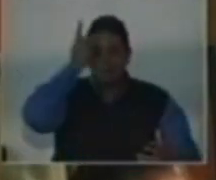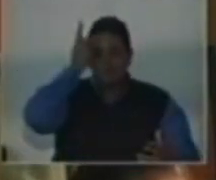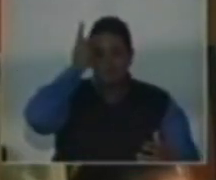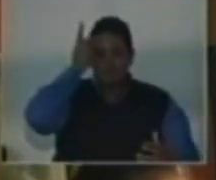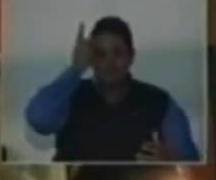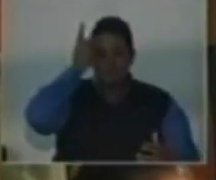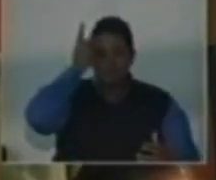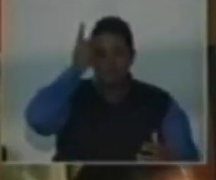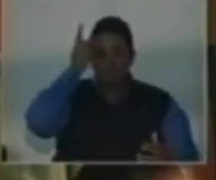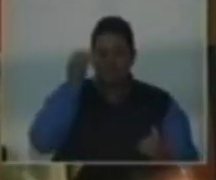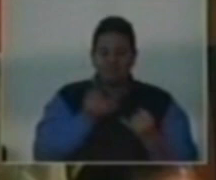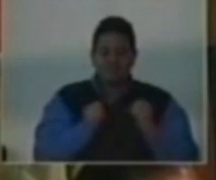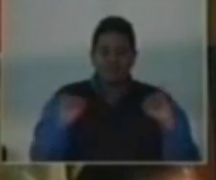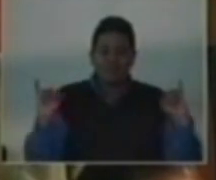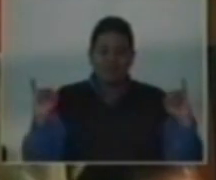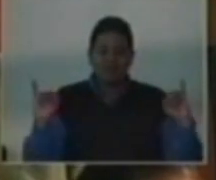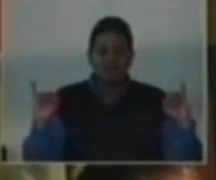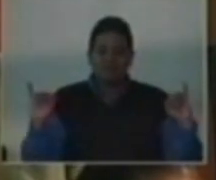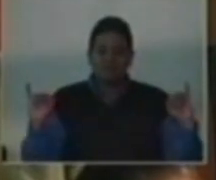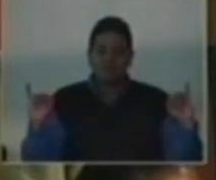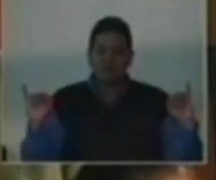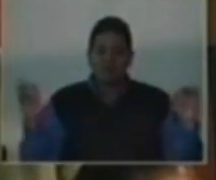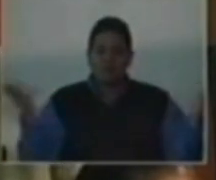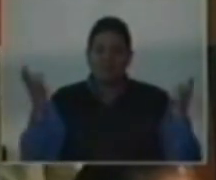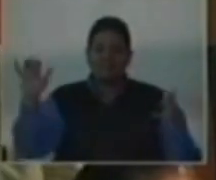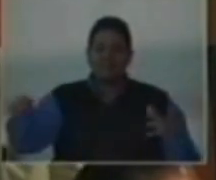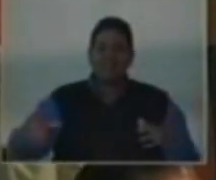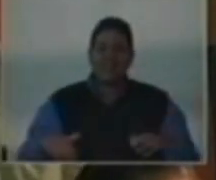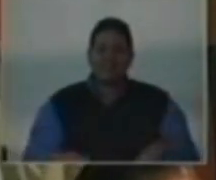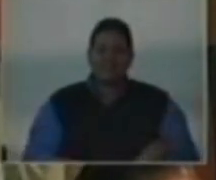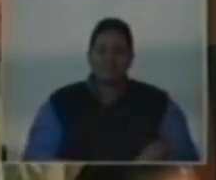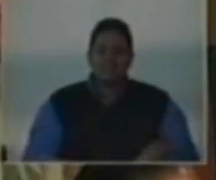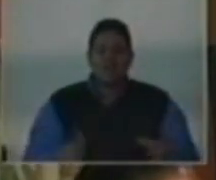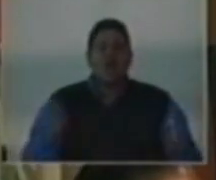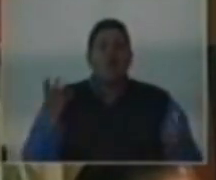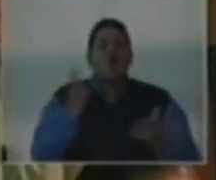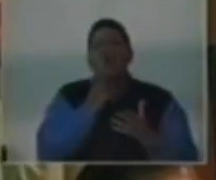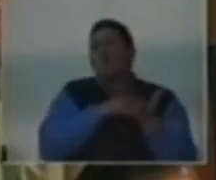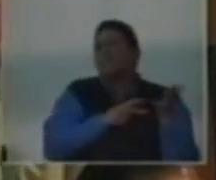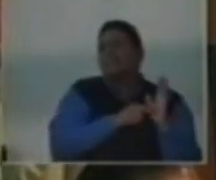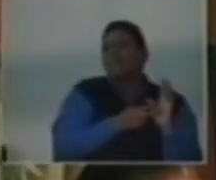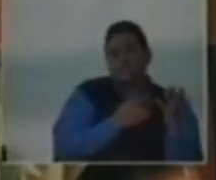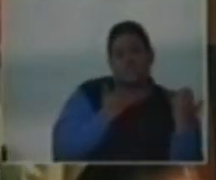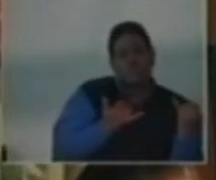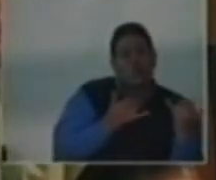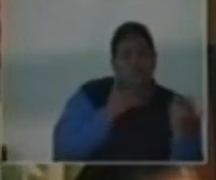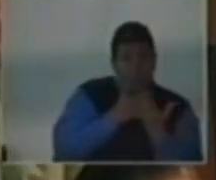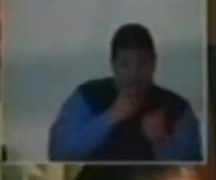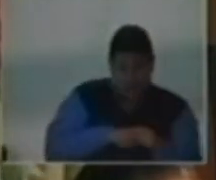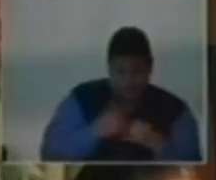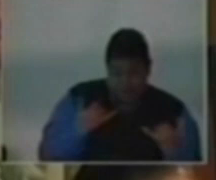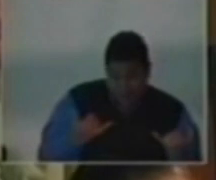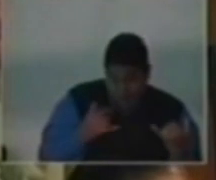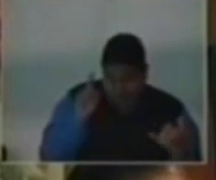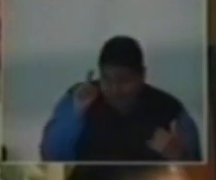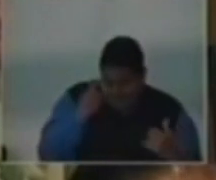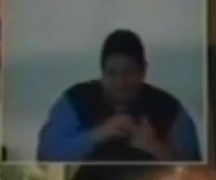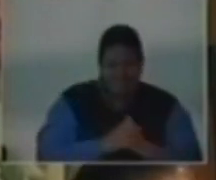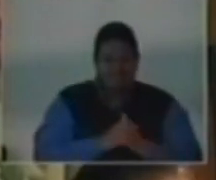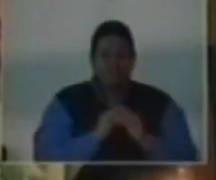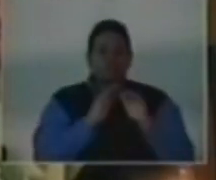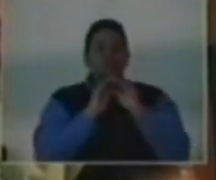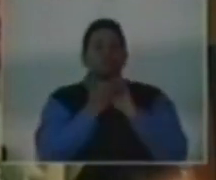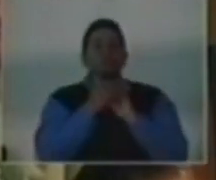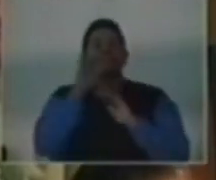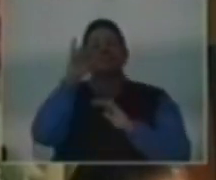political independence. What is that? And what does that mean in the present context? Mr. Speaker, the